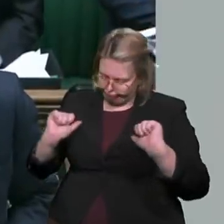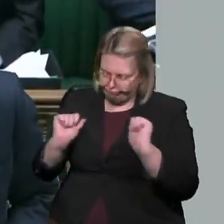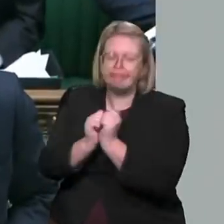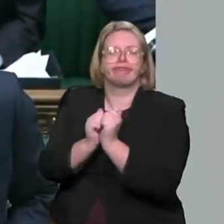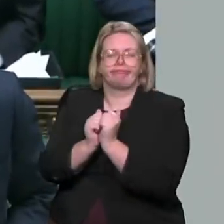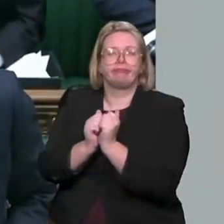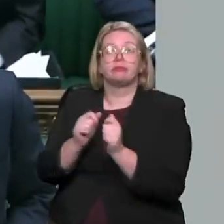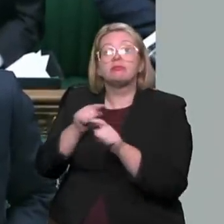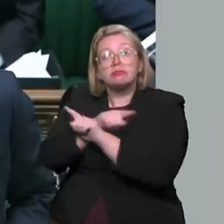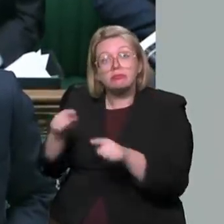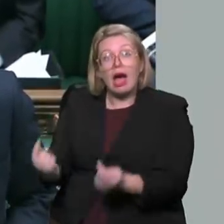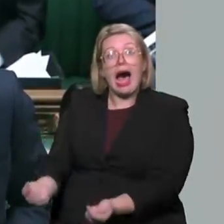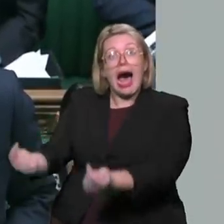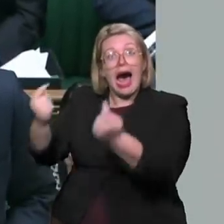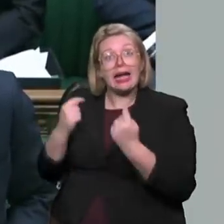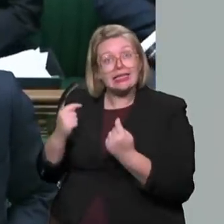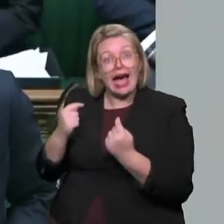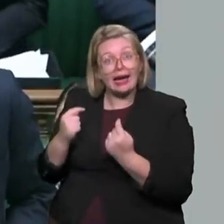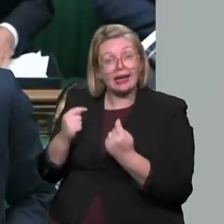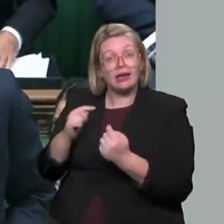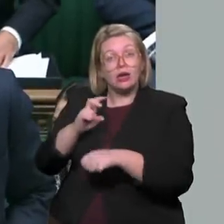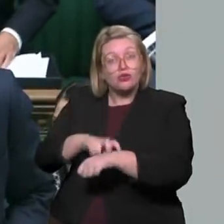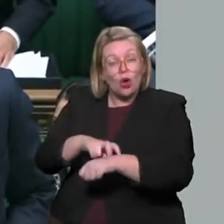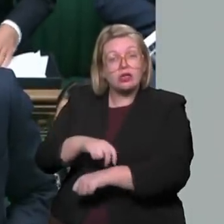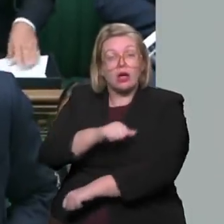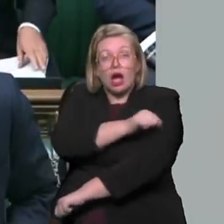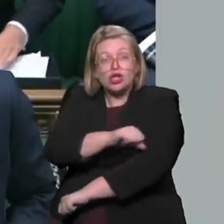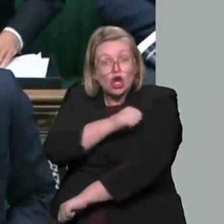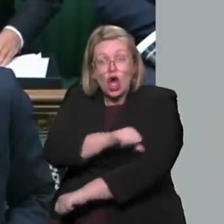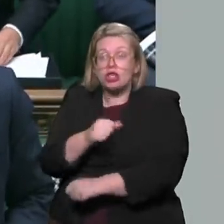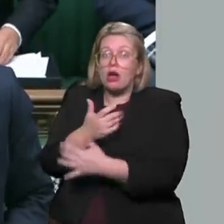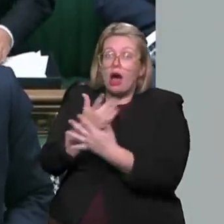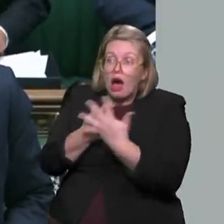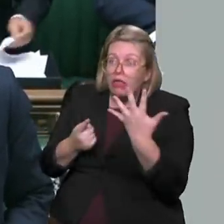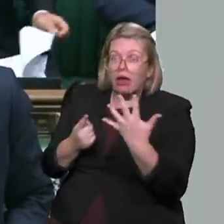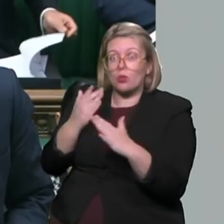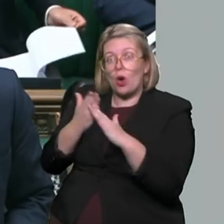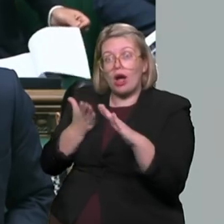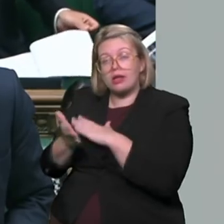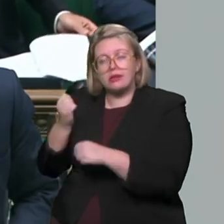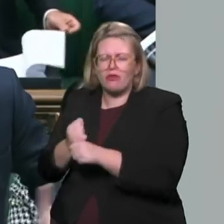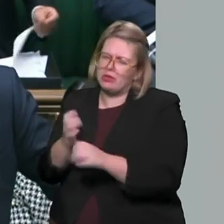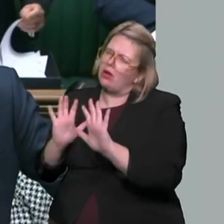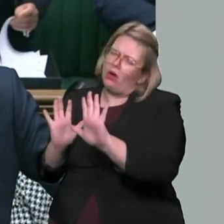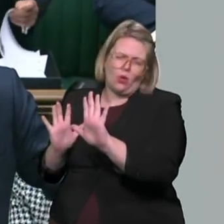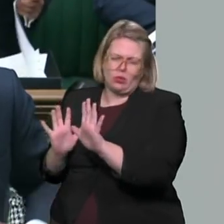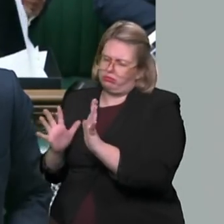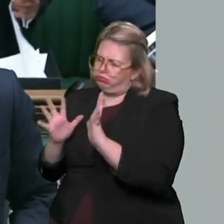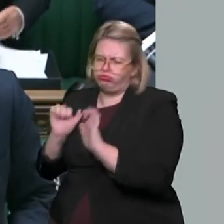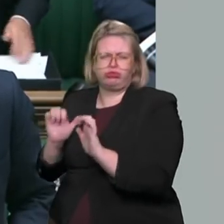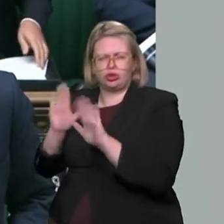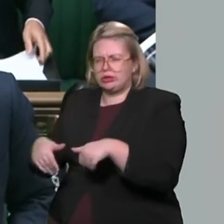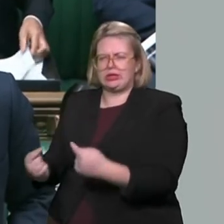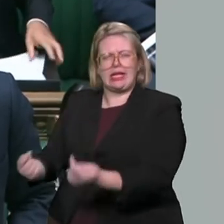condemning attacks on all public servants and particularly on NHS staff who are trying to